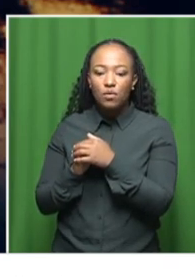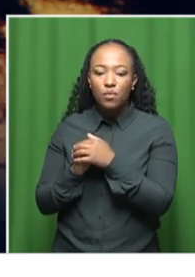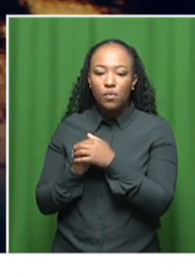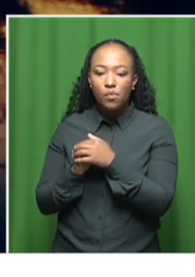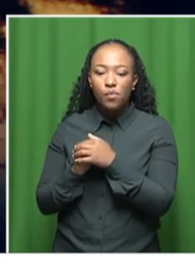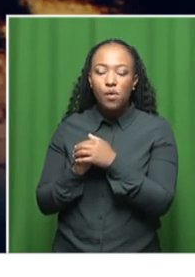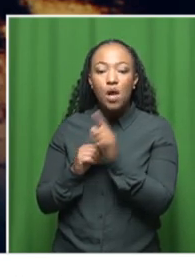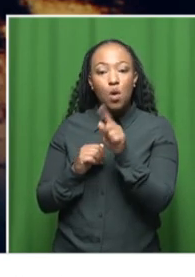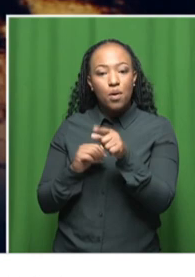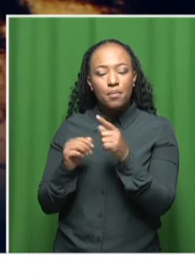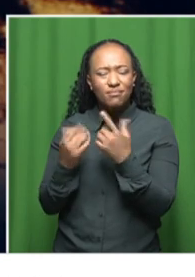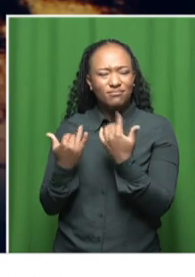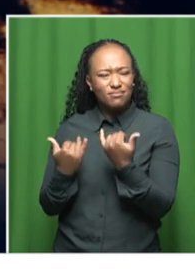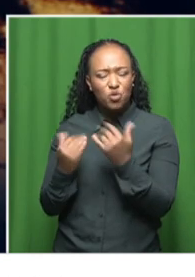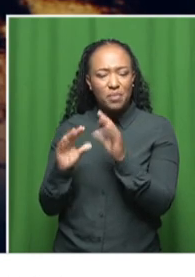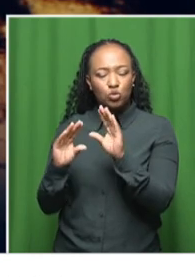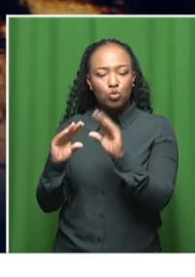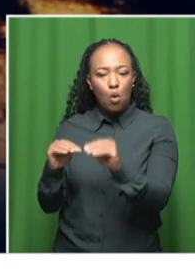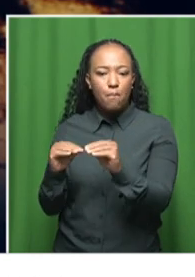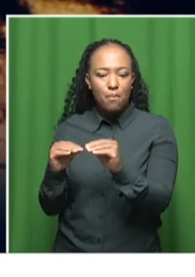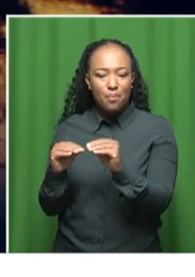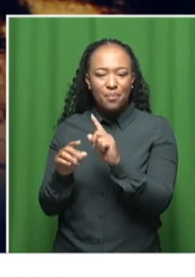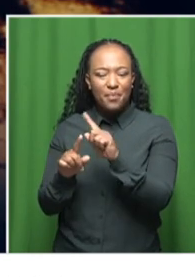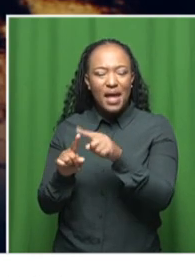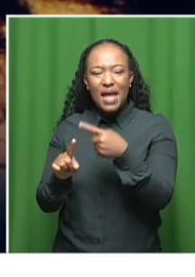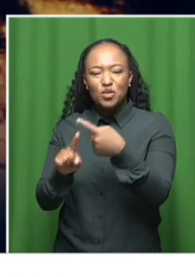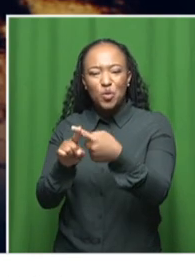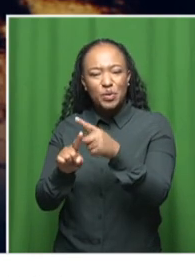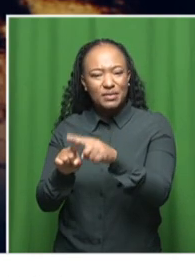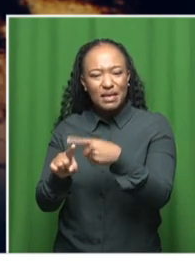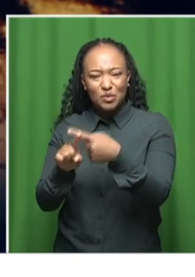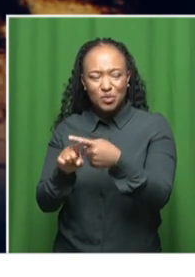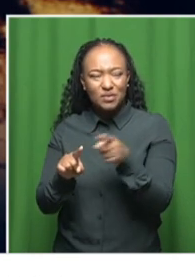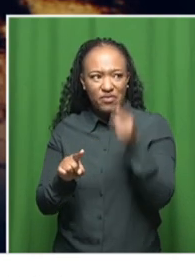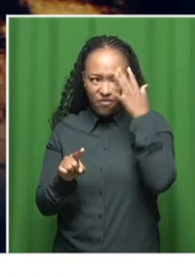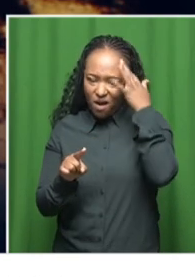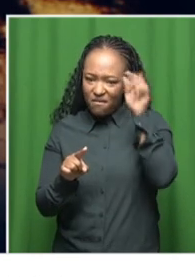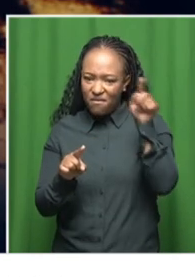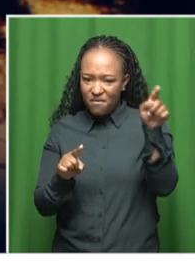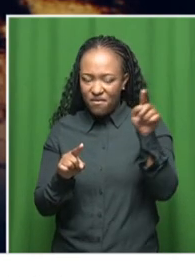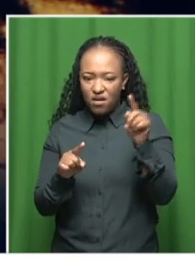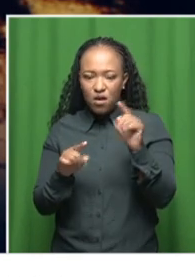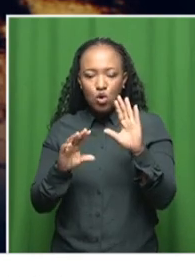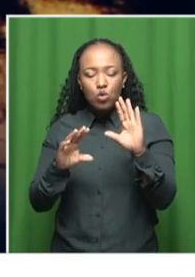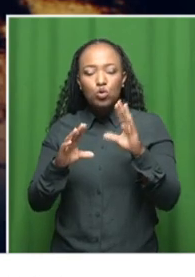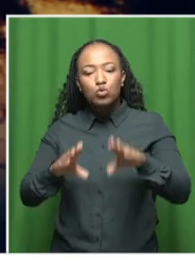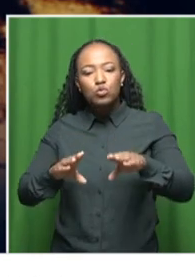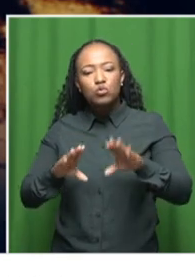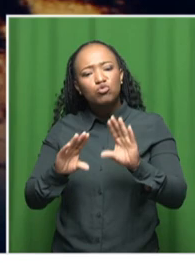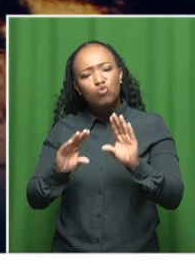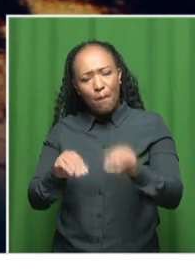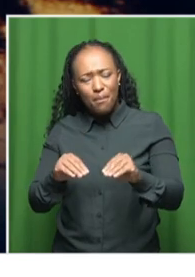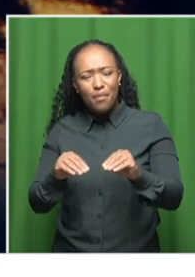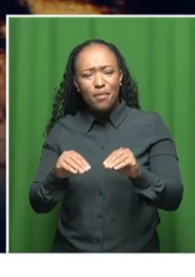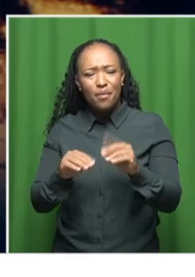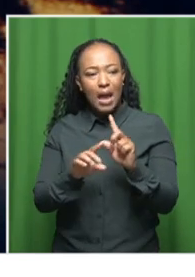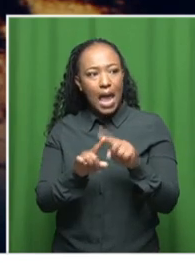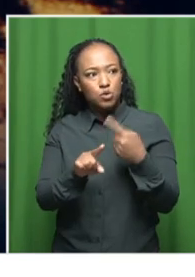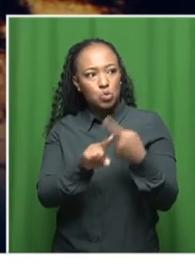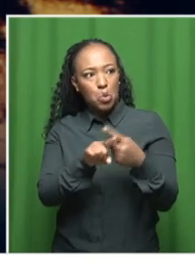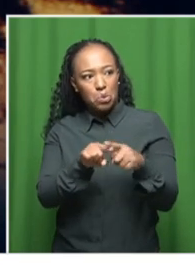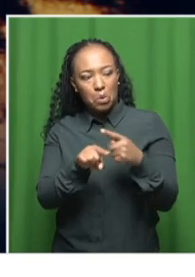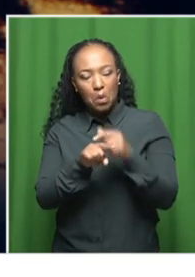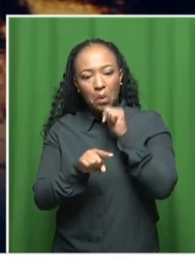have to stop making excuses as government. We're going to have to stop accepting those excuses as